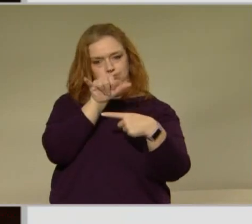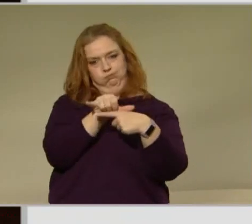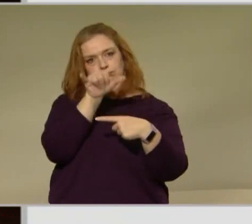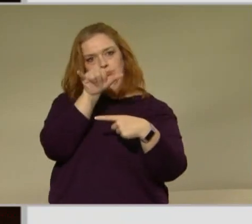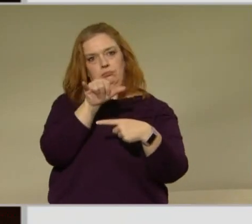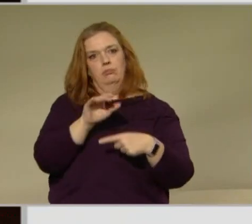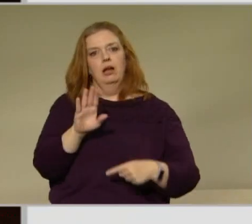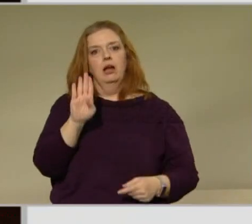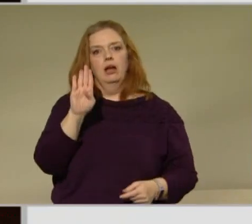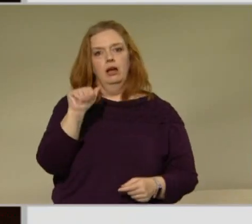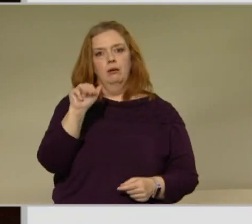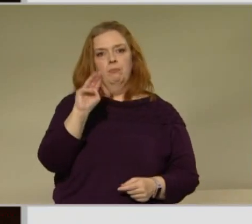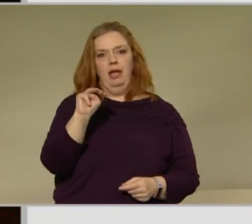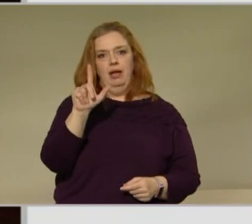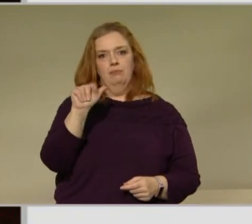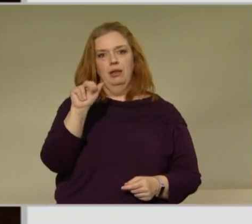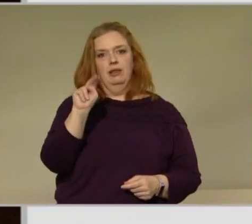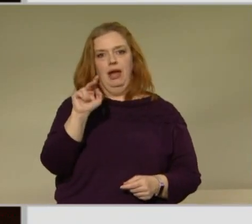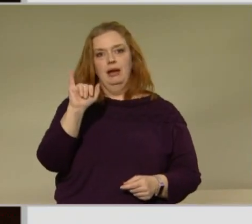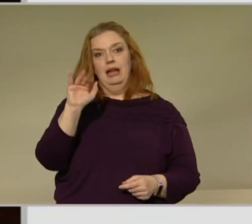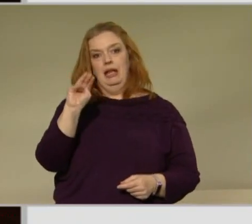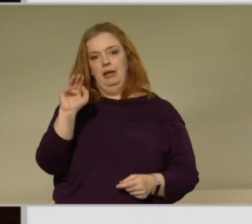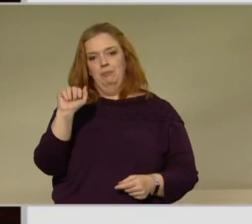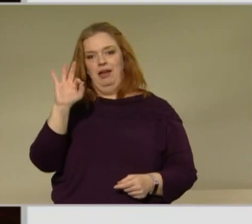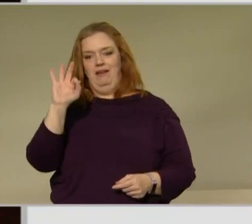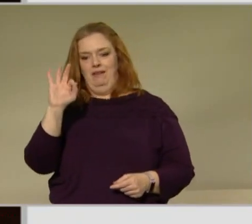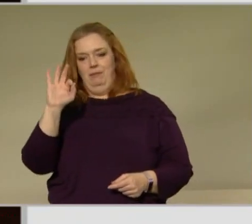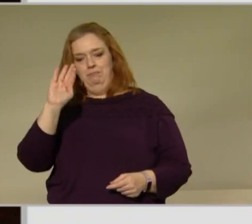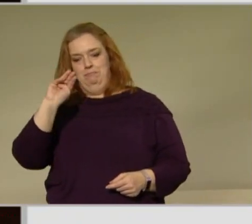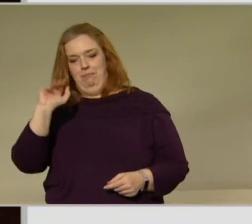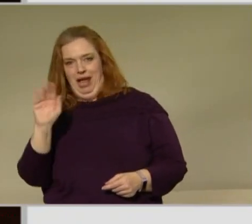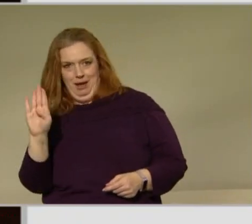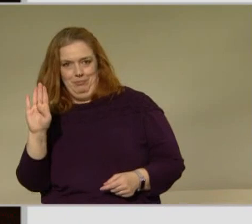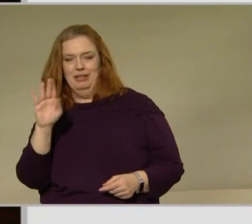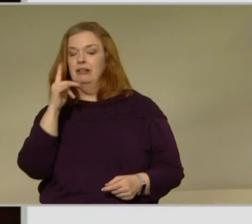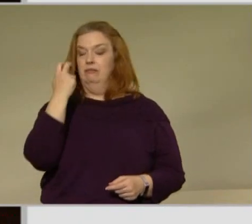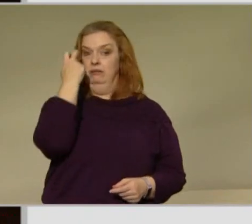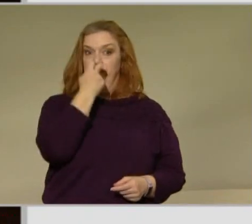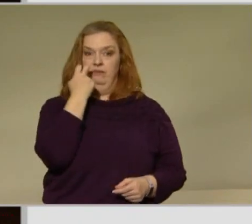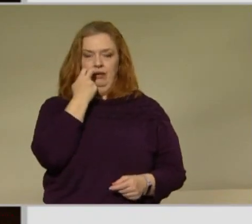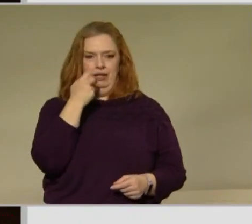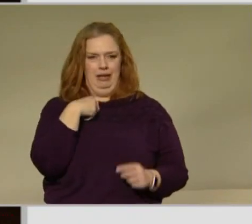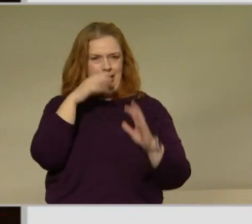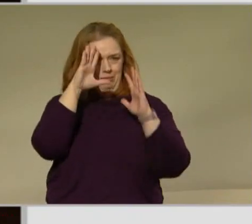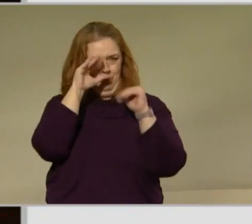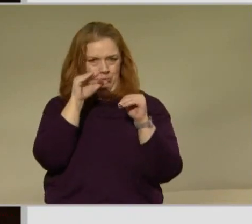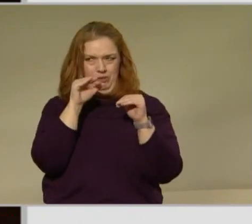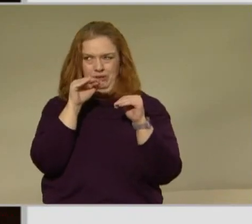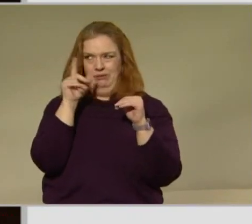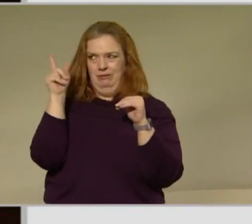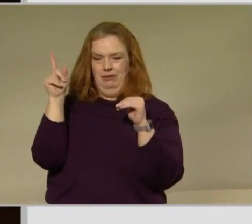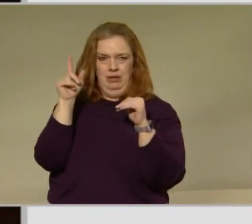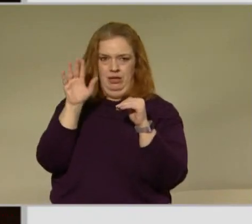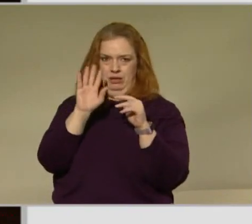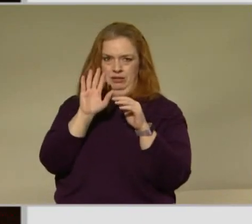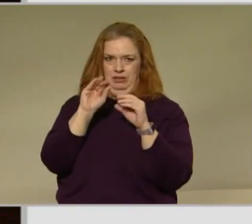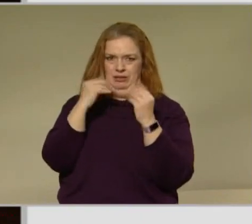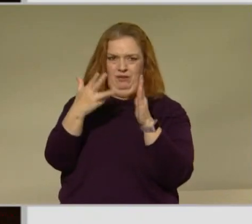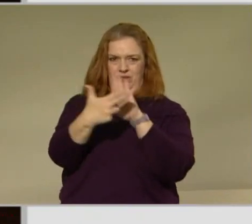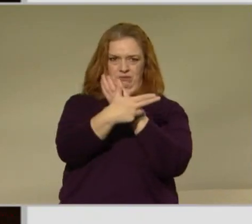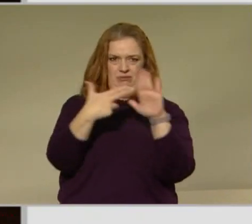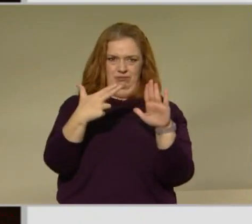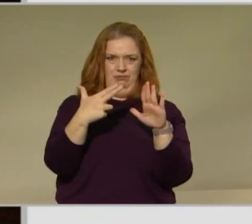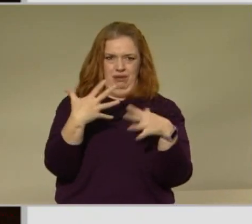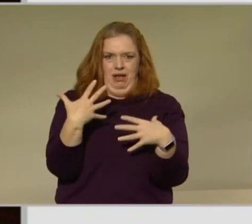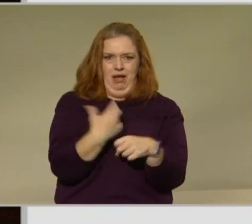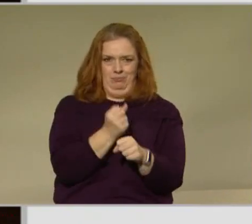it's bamlanivimab bamlanivimab very hard to say quickly and i'm hoping they come up with a brand name soon